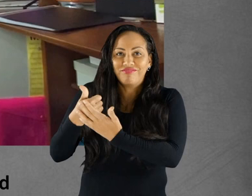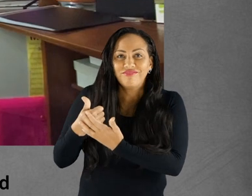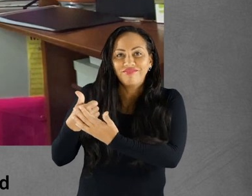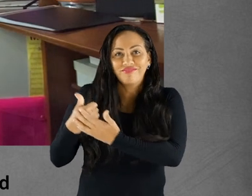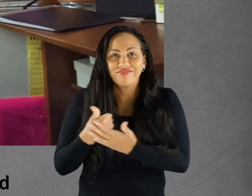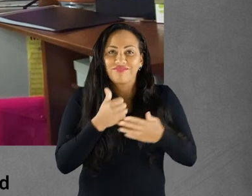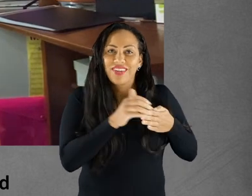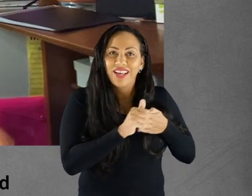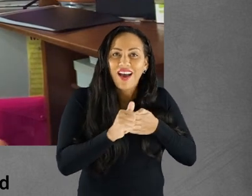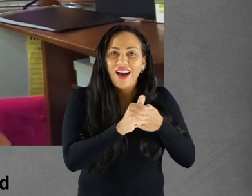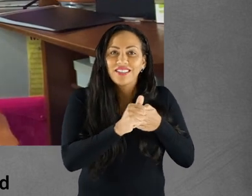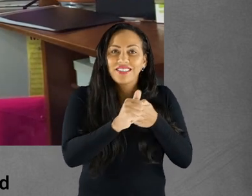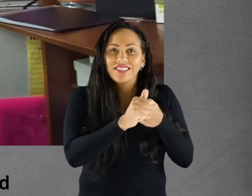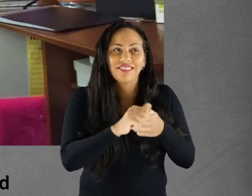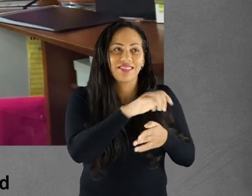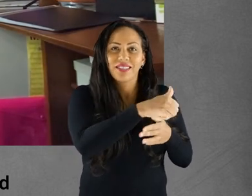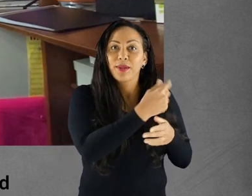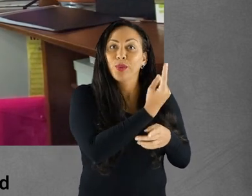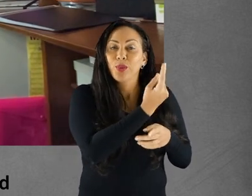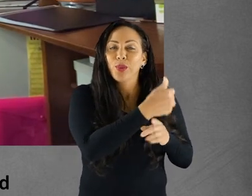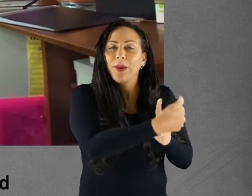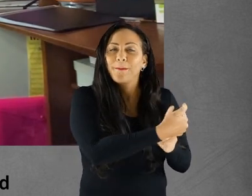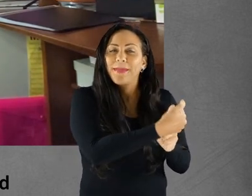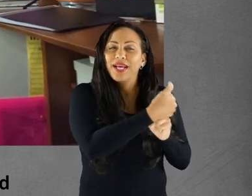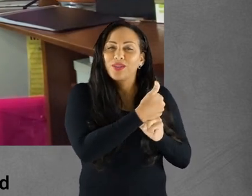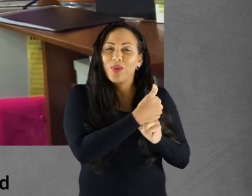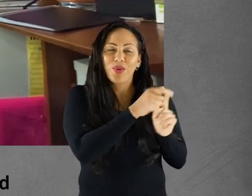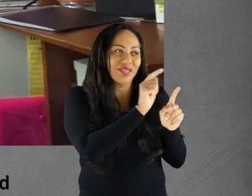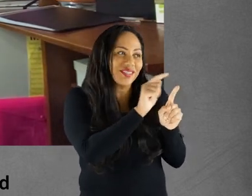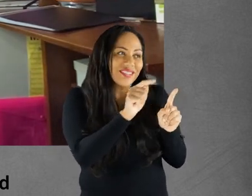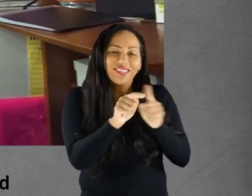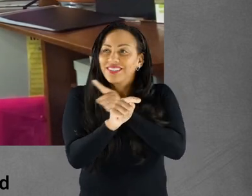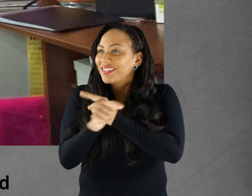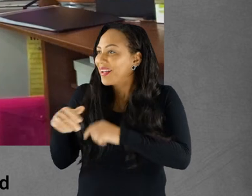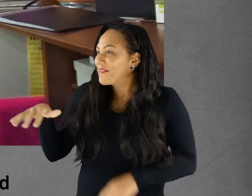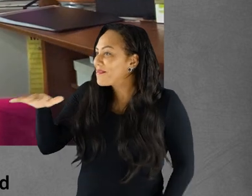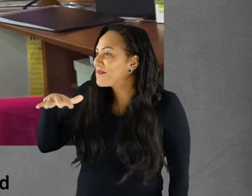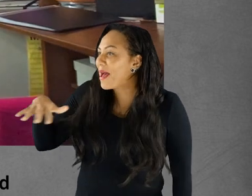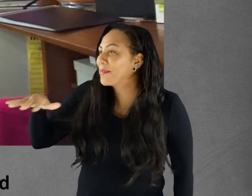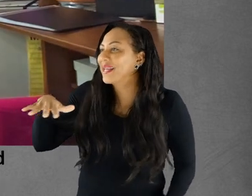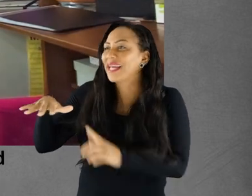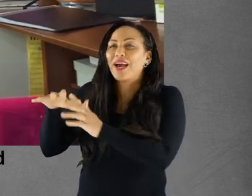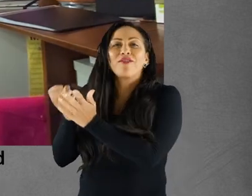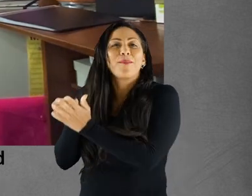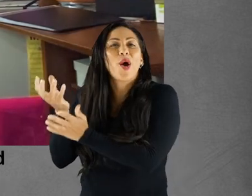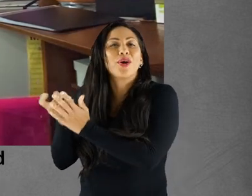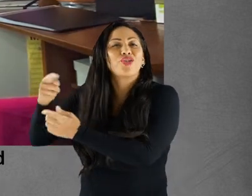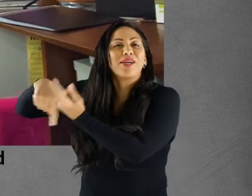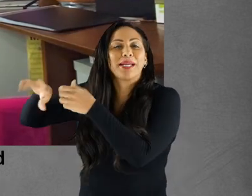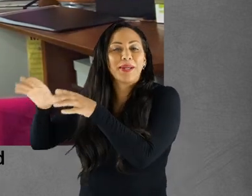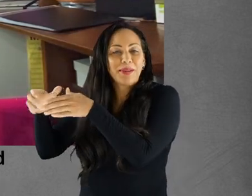guidance and support by my mentors and family of poets and writers.